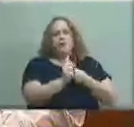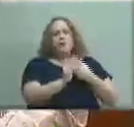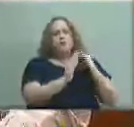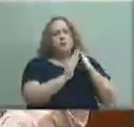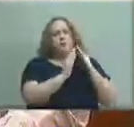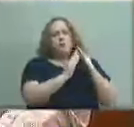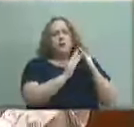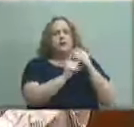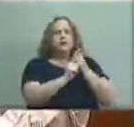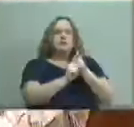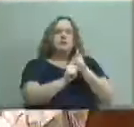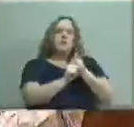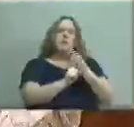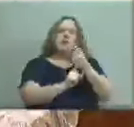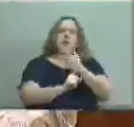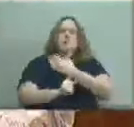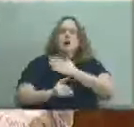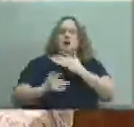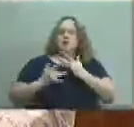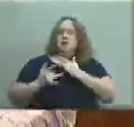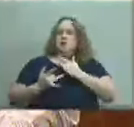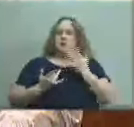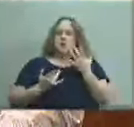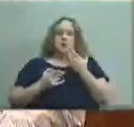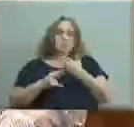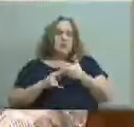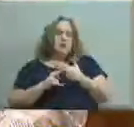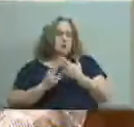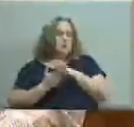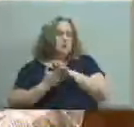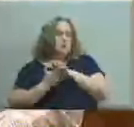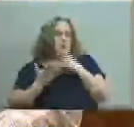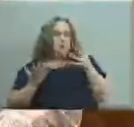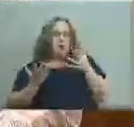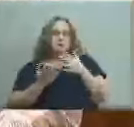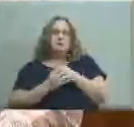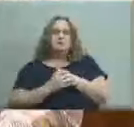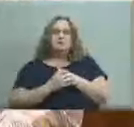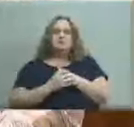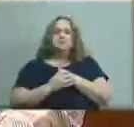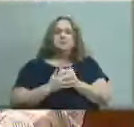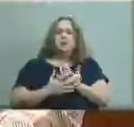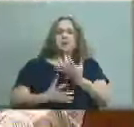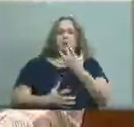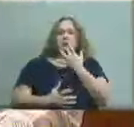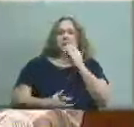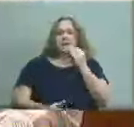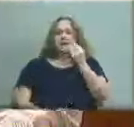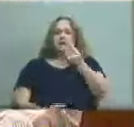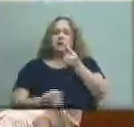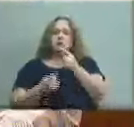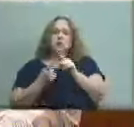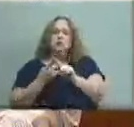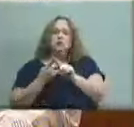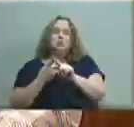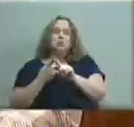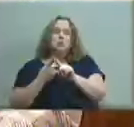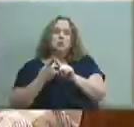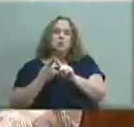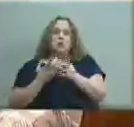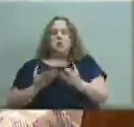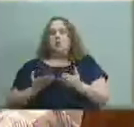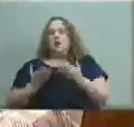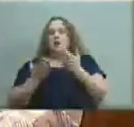one of my considerations I understand of naming the school is the preference is given to the name by the